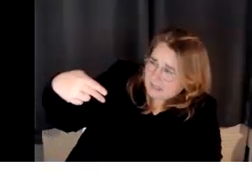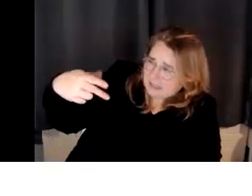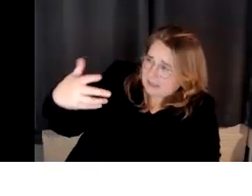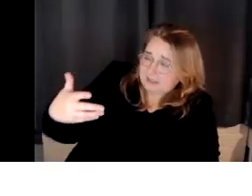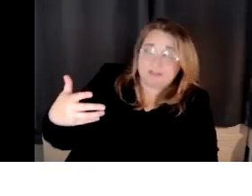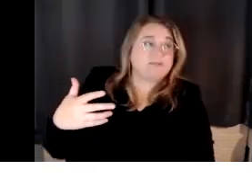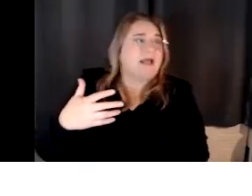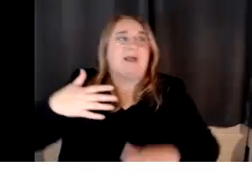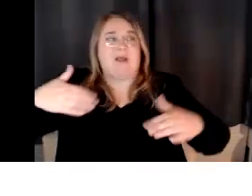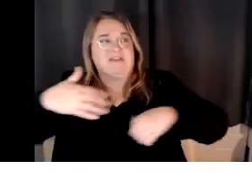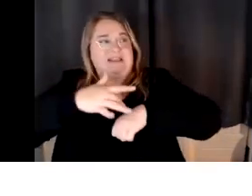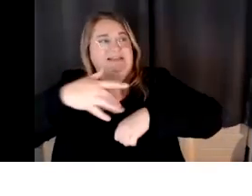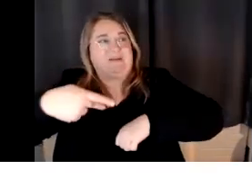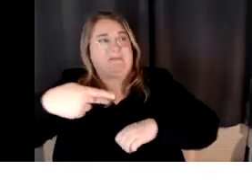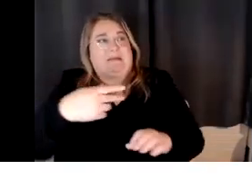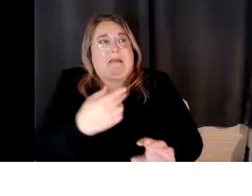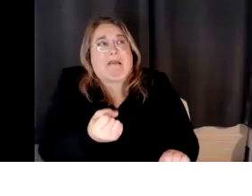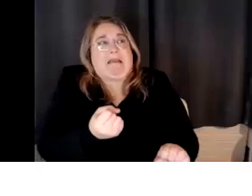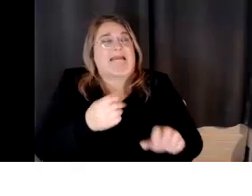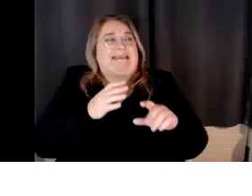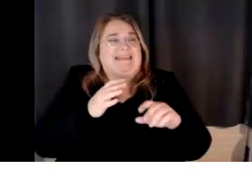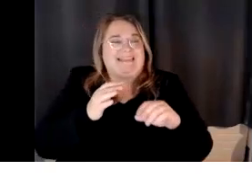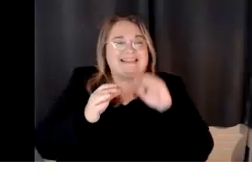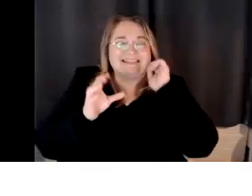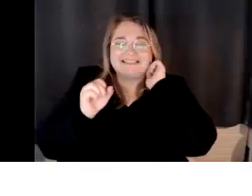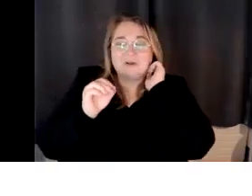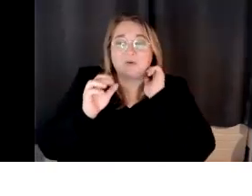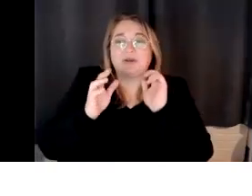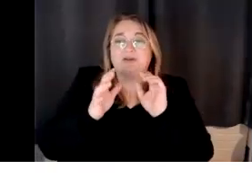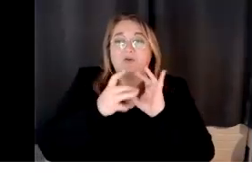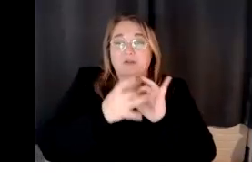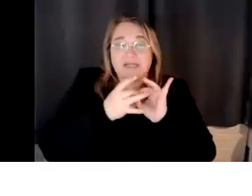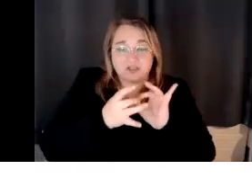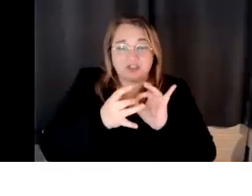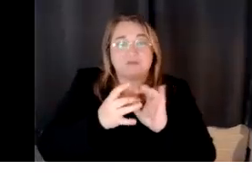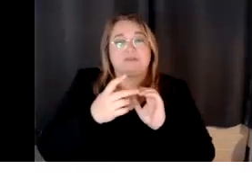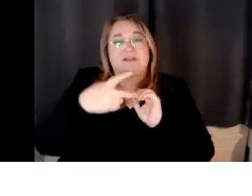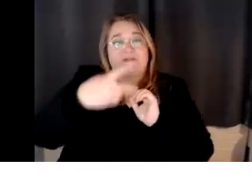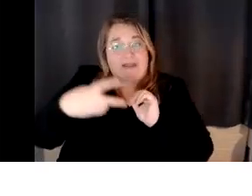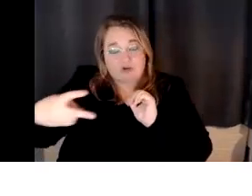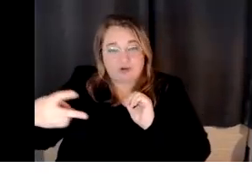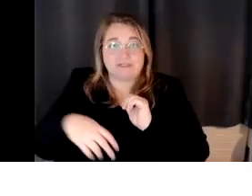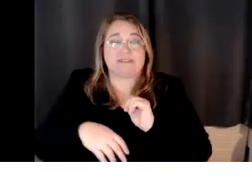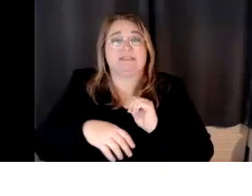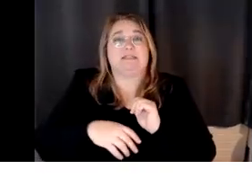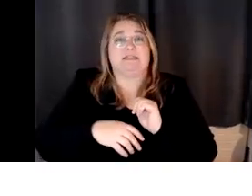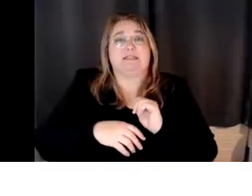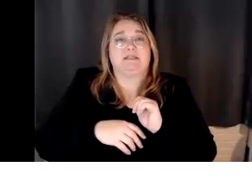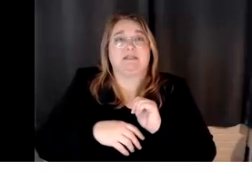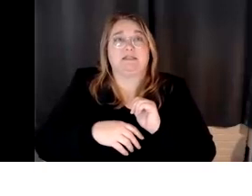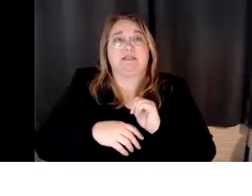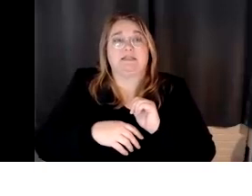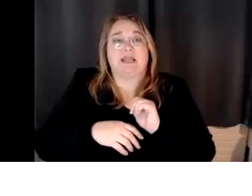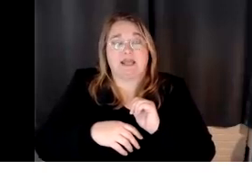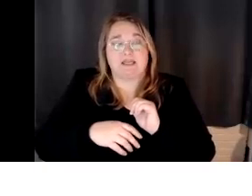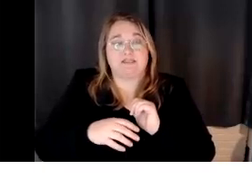the, yep. Uh, relationships in vectors and, uh, and just to